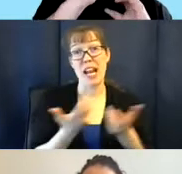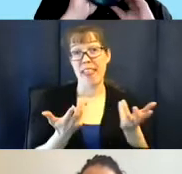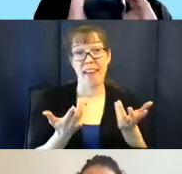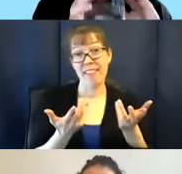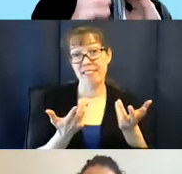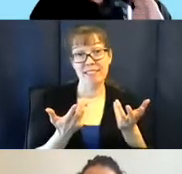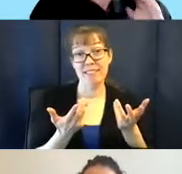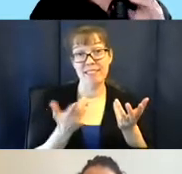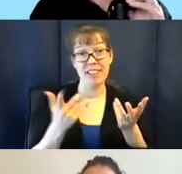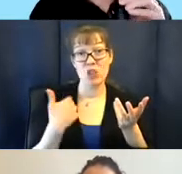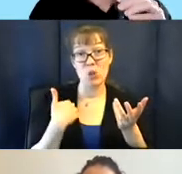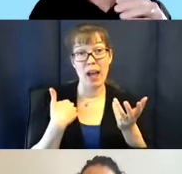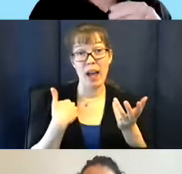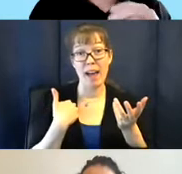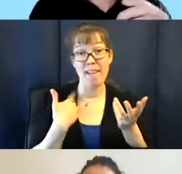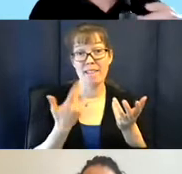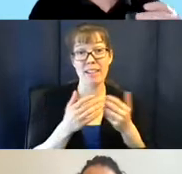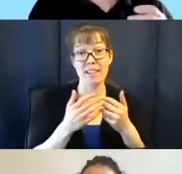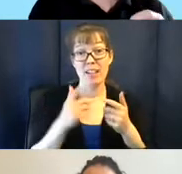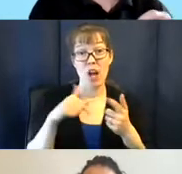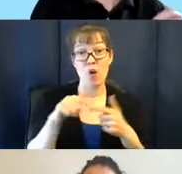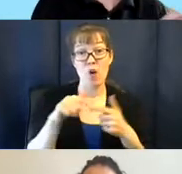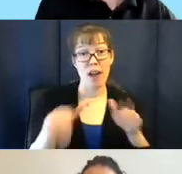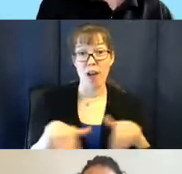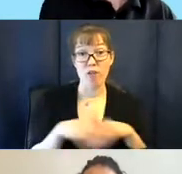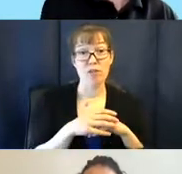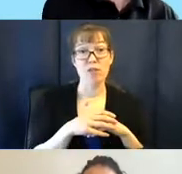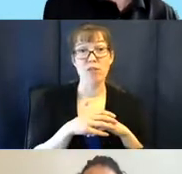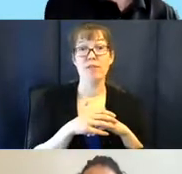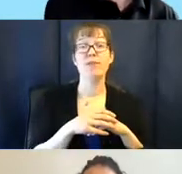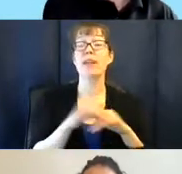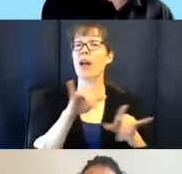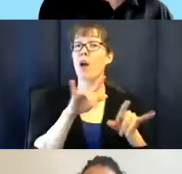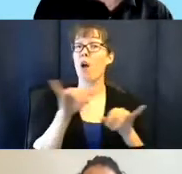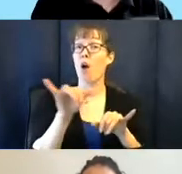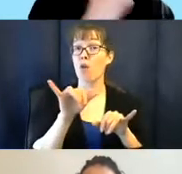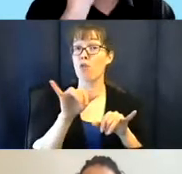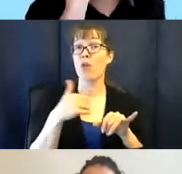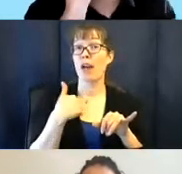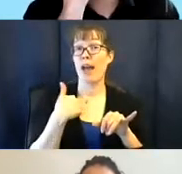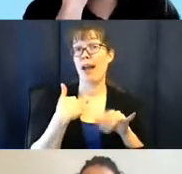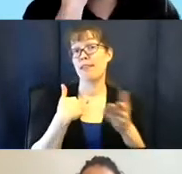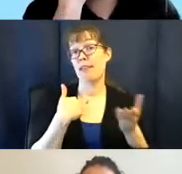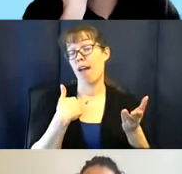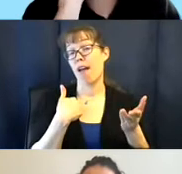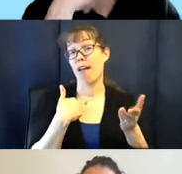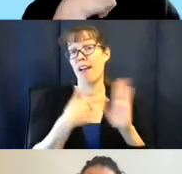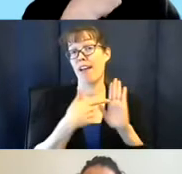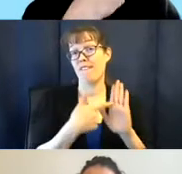around your house. But it also has a feature that's cool,